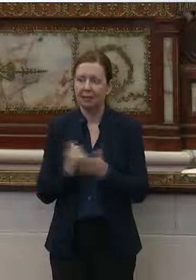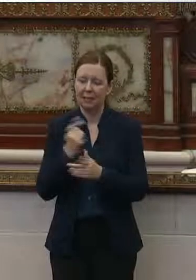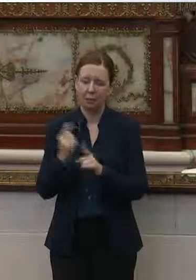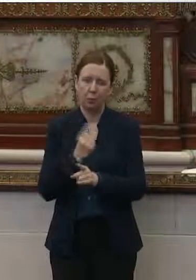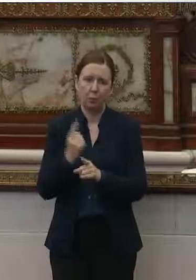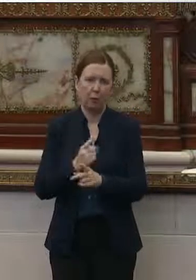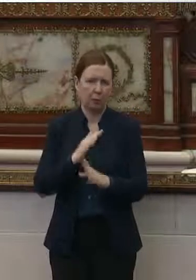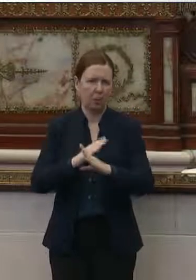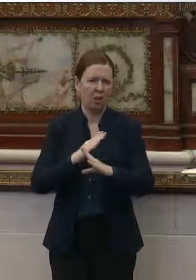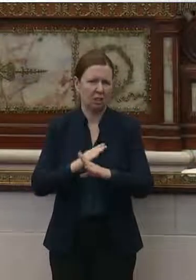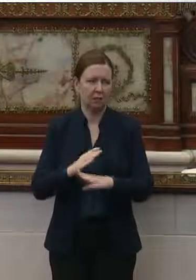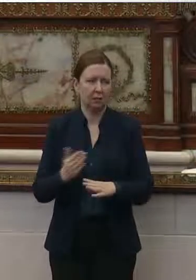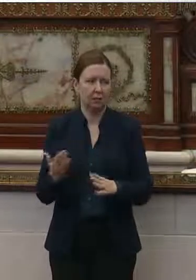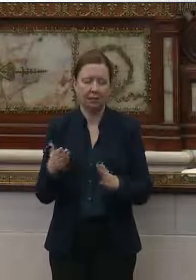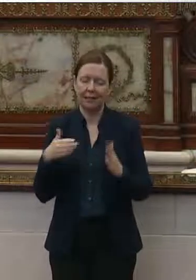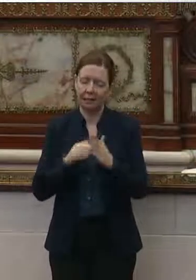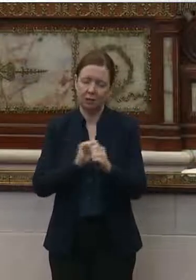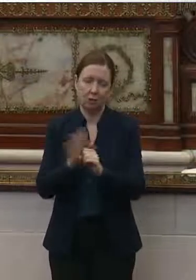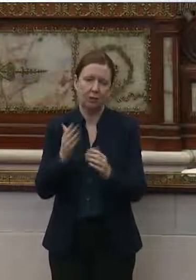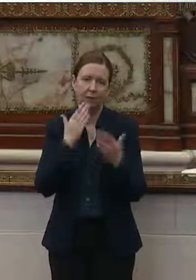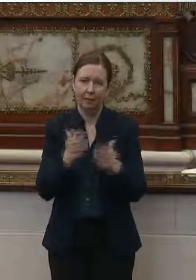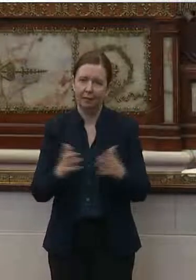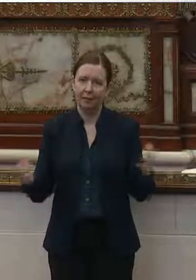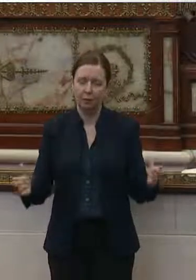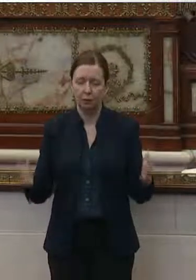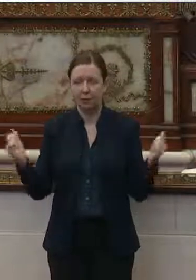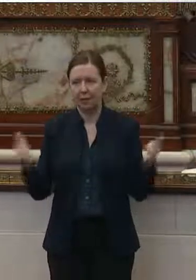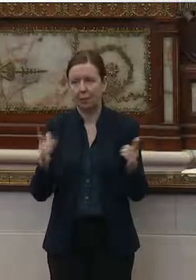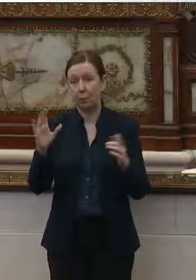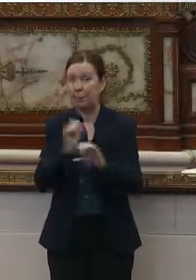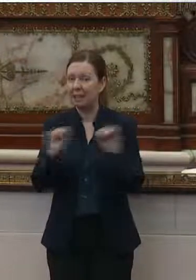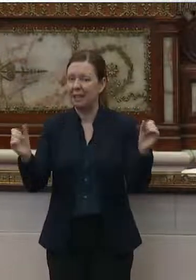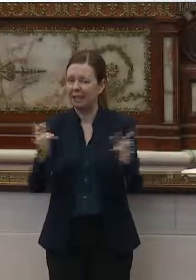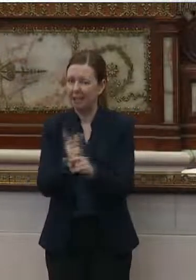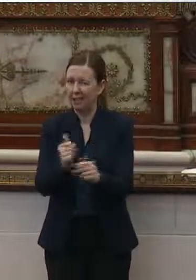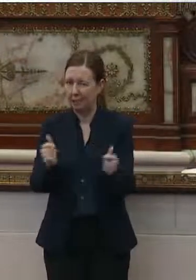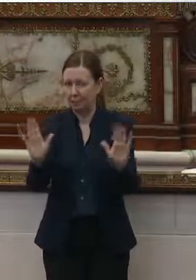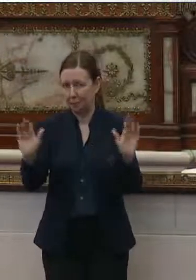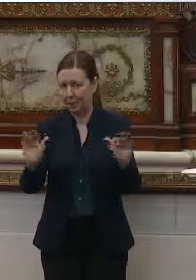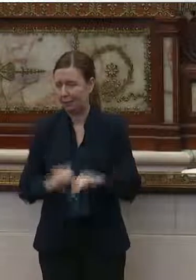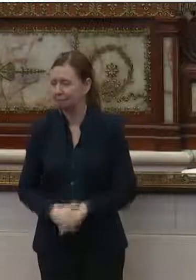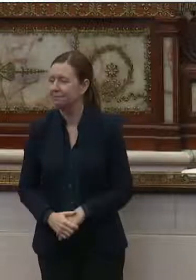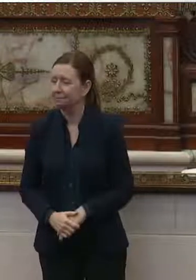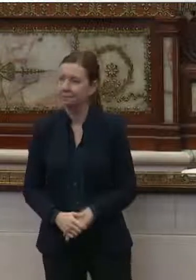precautions against COVID. Thank you very much, and everyone be safe. Take care. Bye-bye.